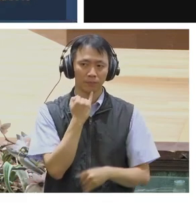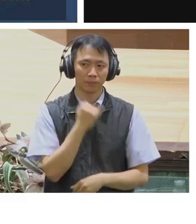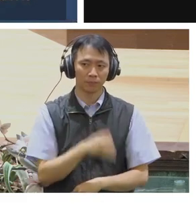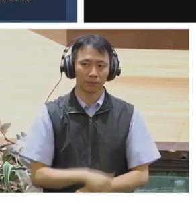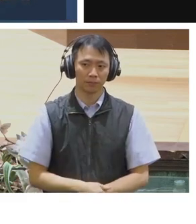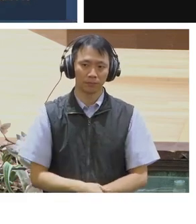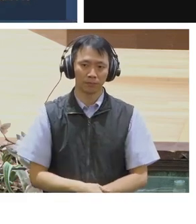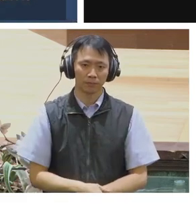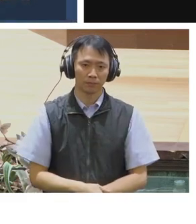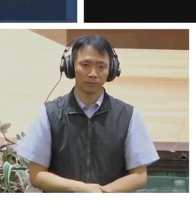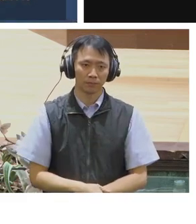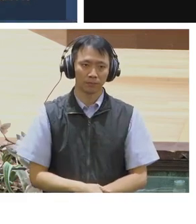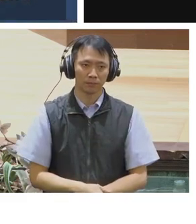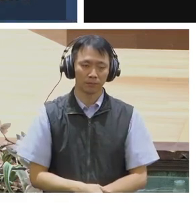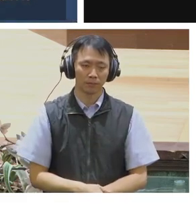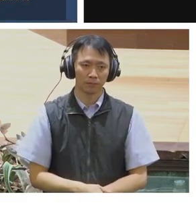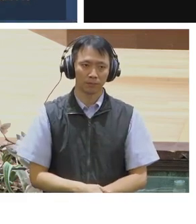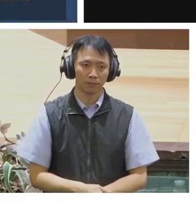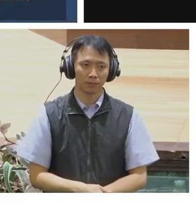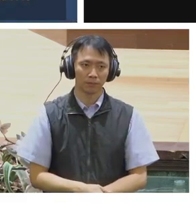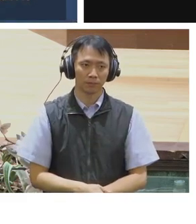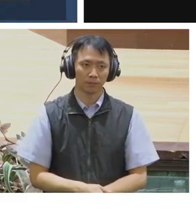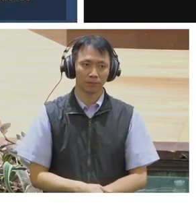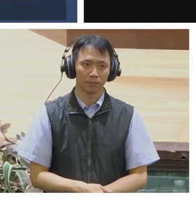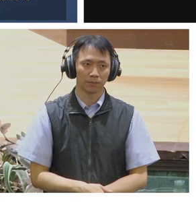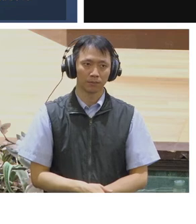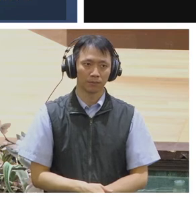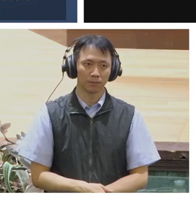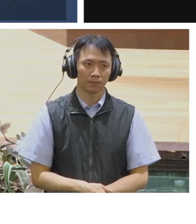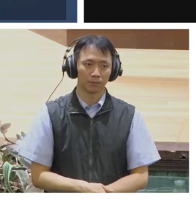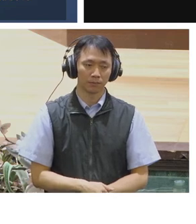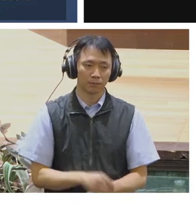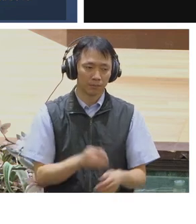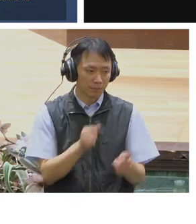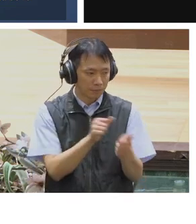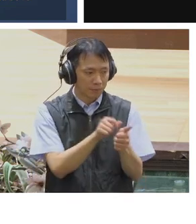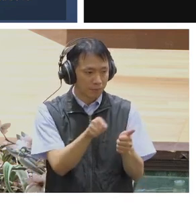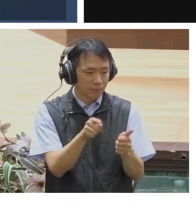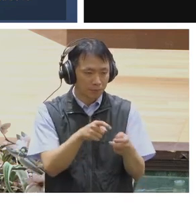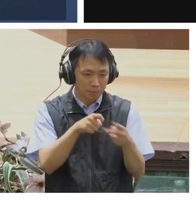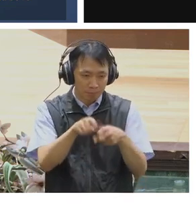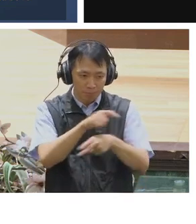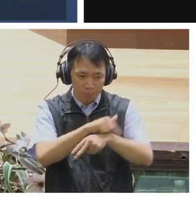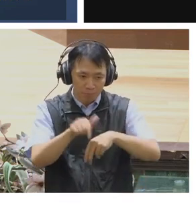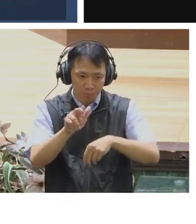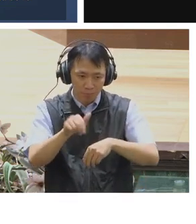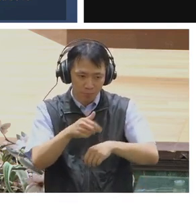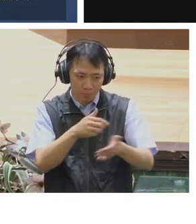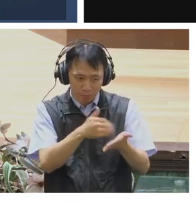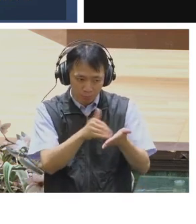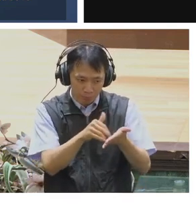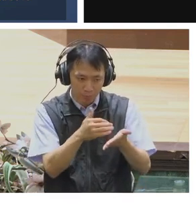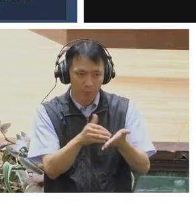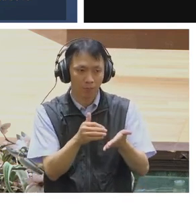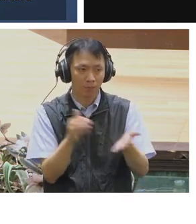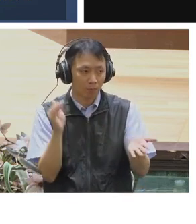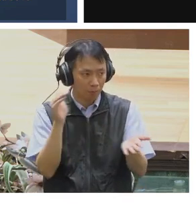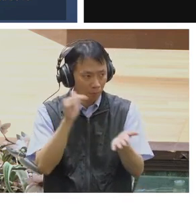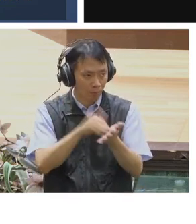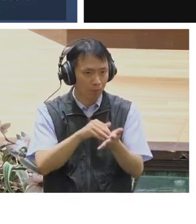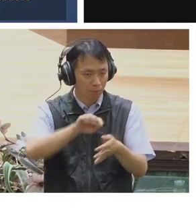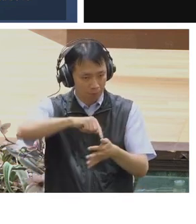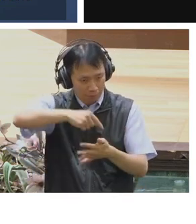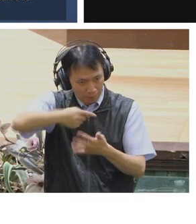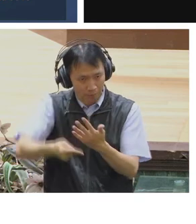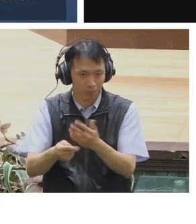the data science enabled aspects of any methodologies and processes. This is very important in our